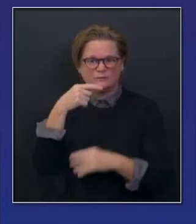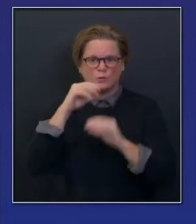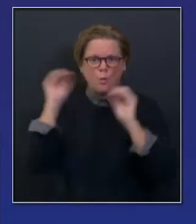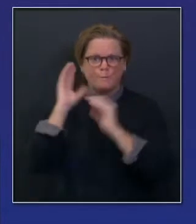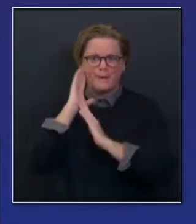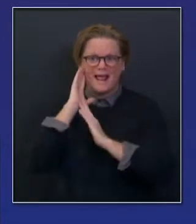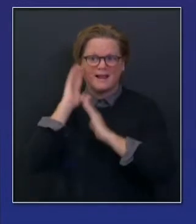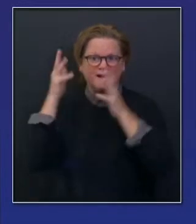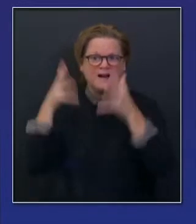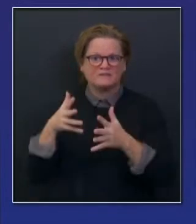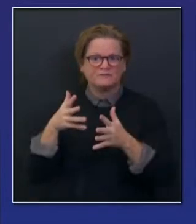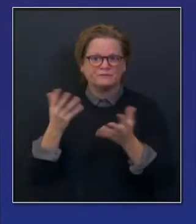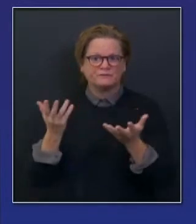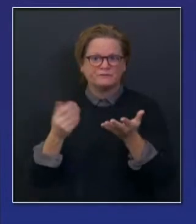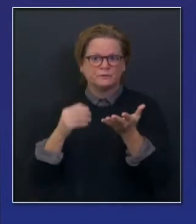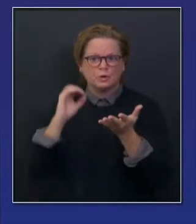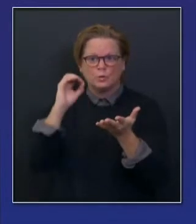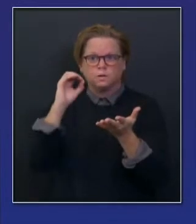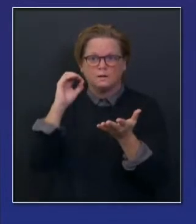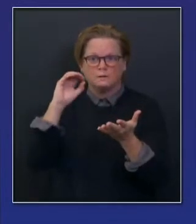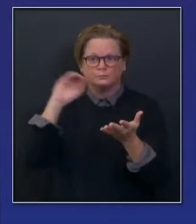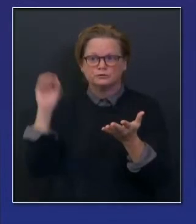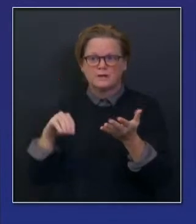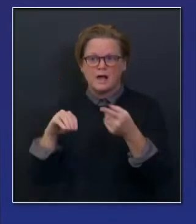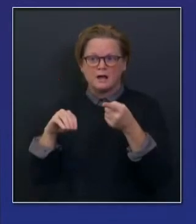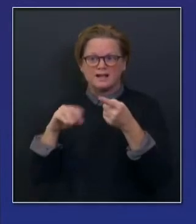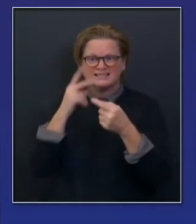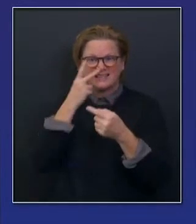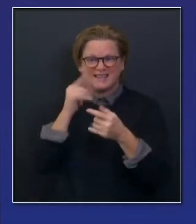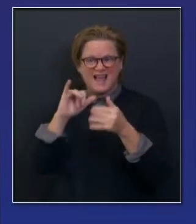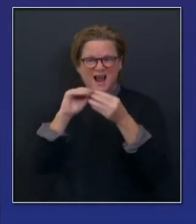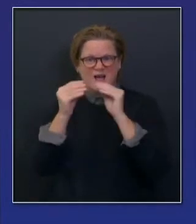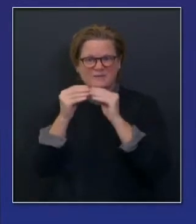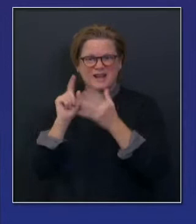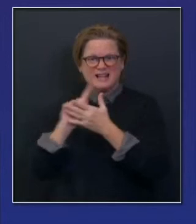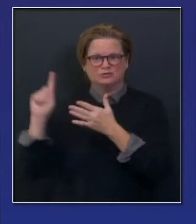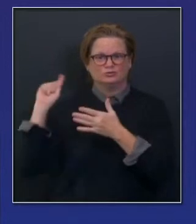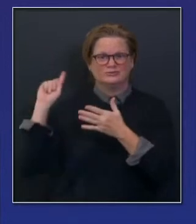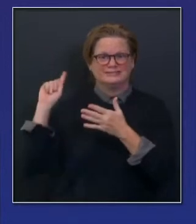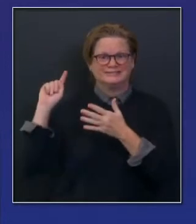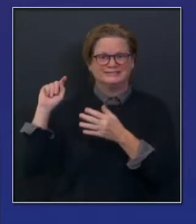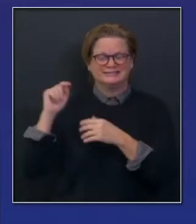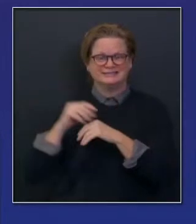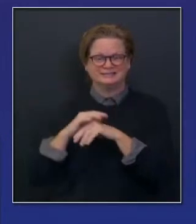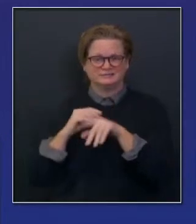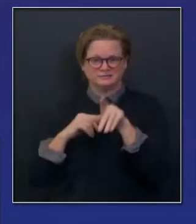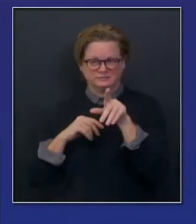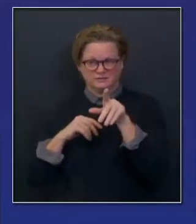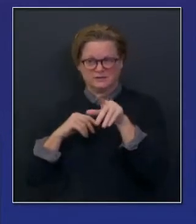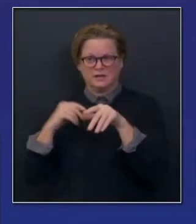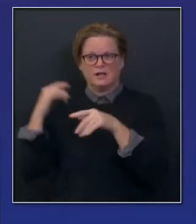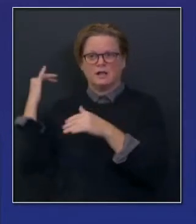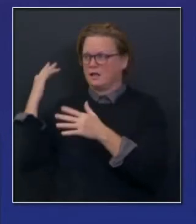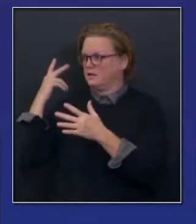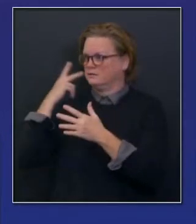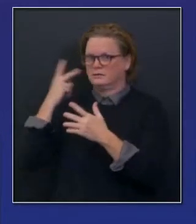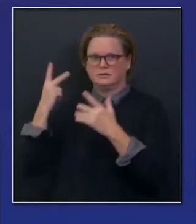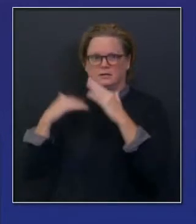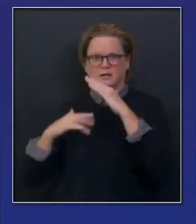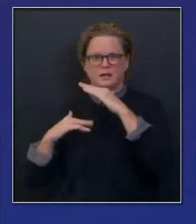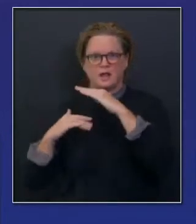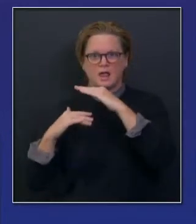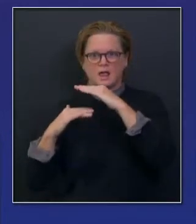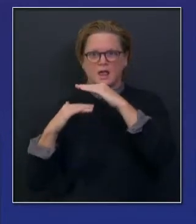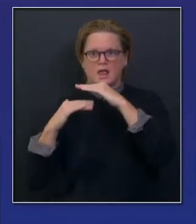look very, very real, meaning the projections are manifesting. So you continue to project